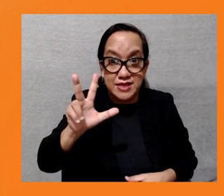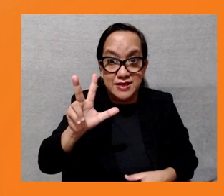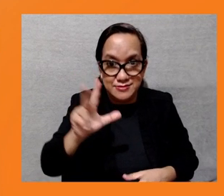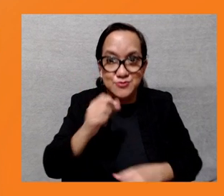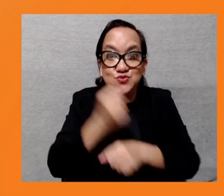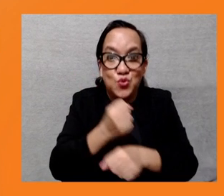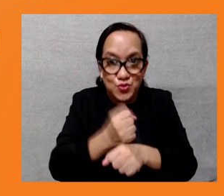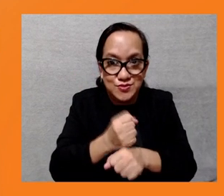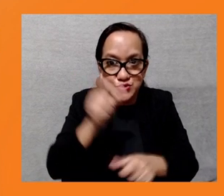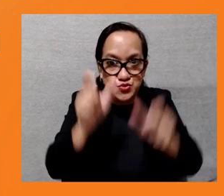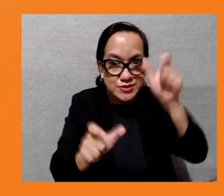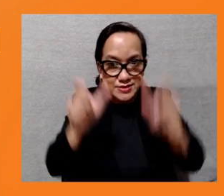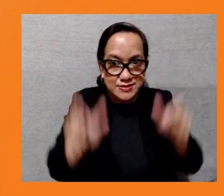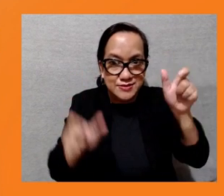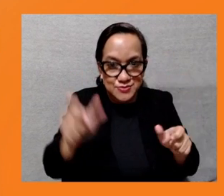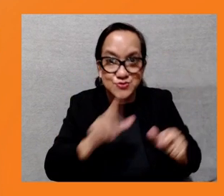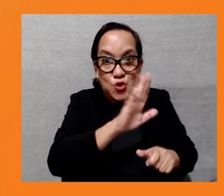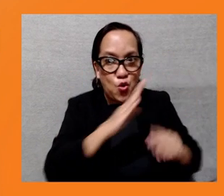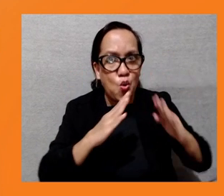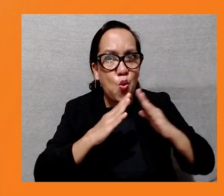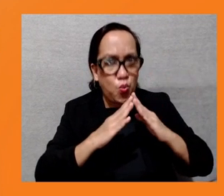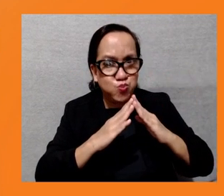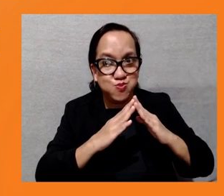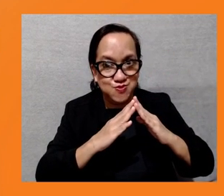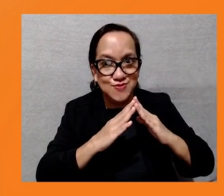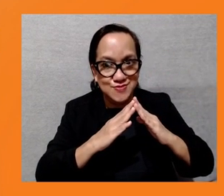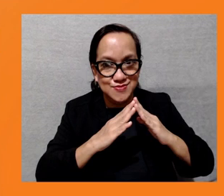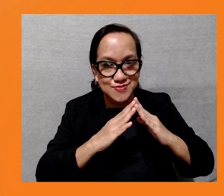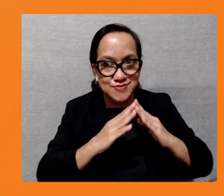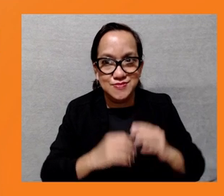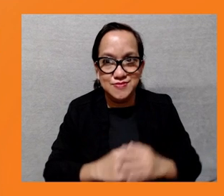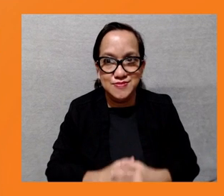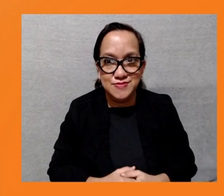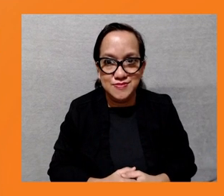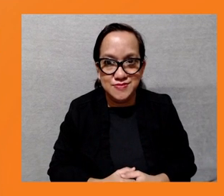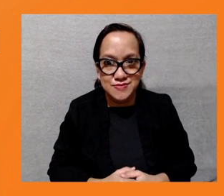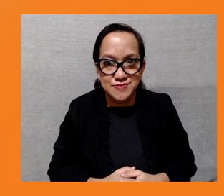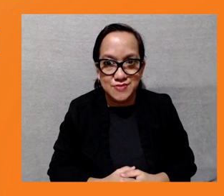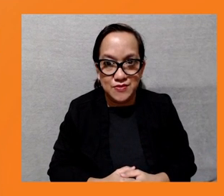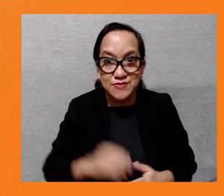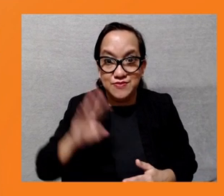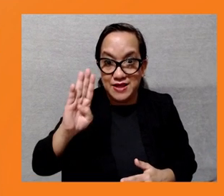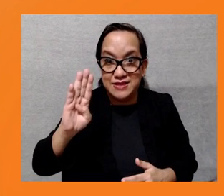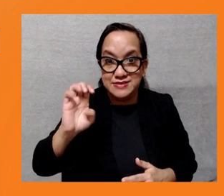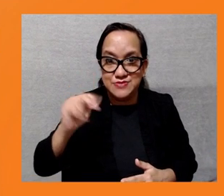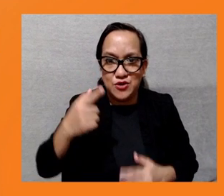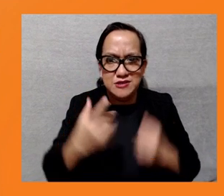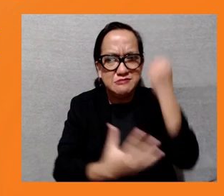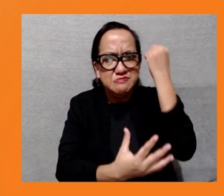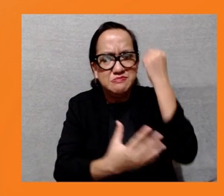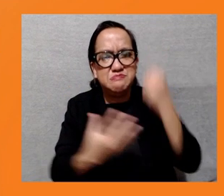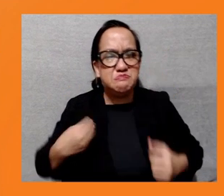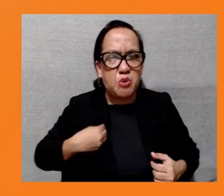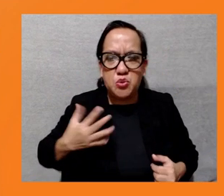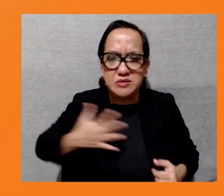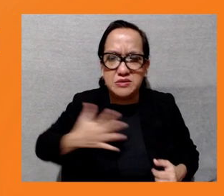quite a poor place. He asked young Sabir Alam to enter the